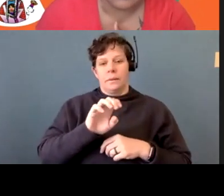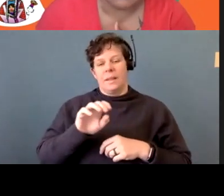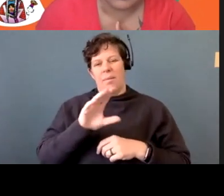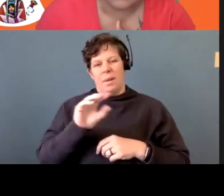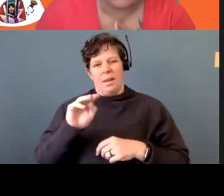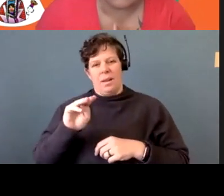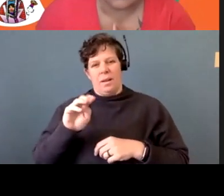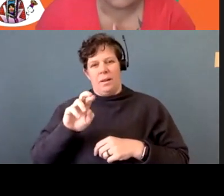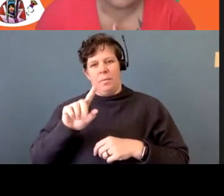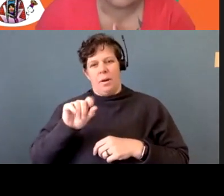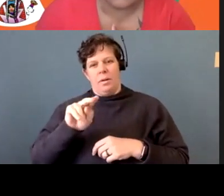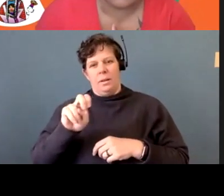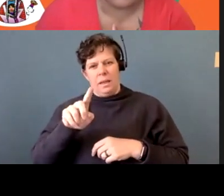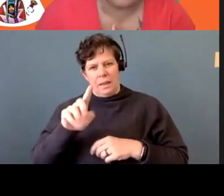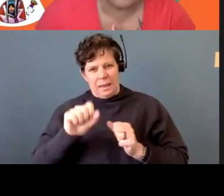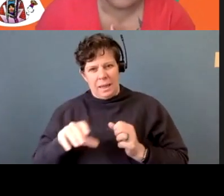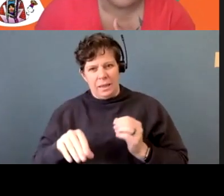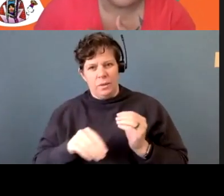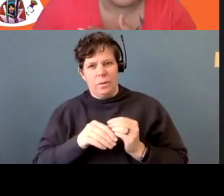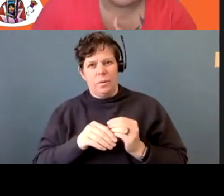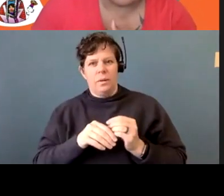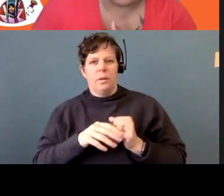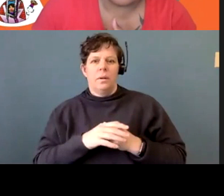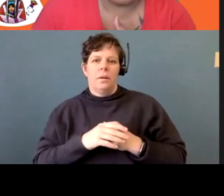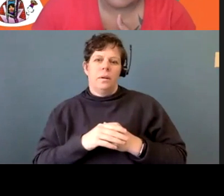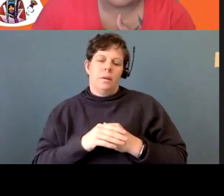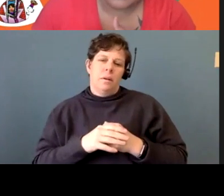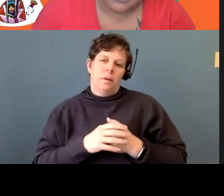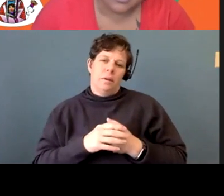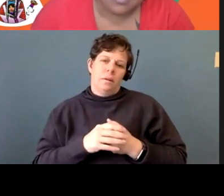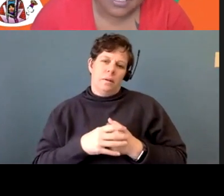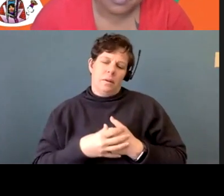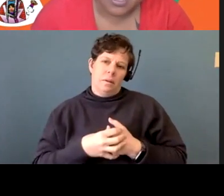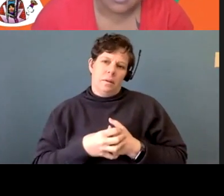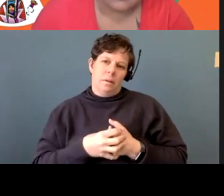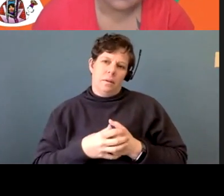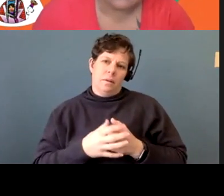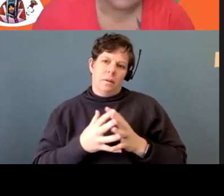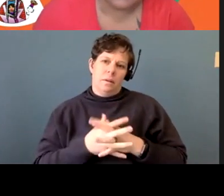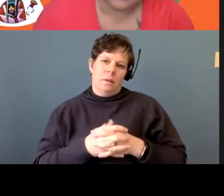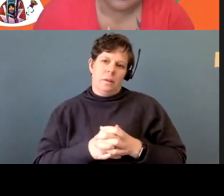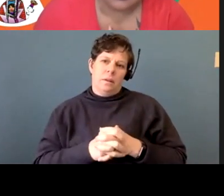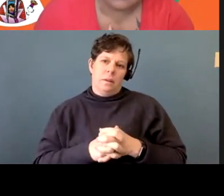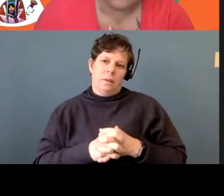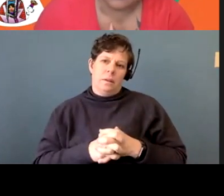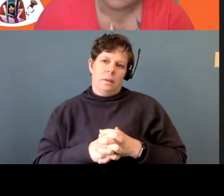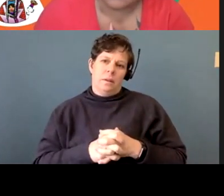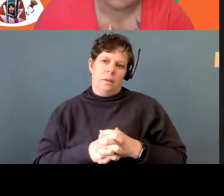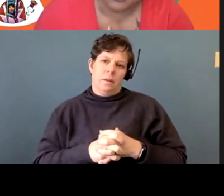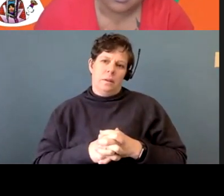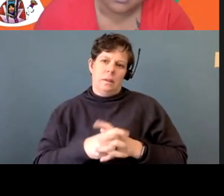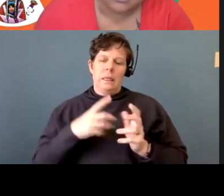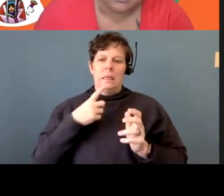if you can jump in here and, um, the amount of time that's passed. So can you tell us what